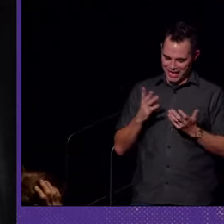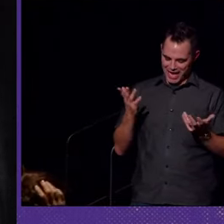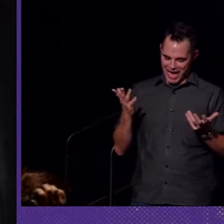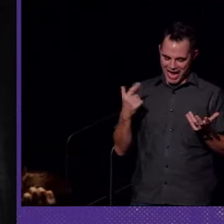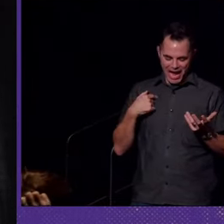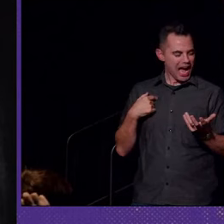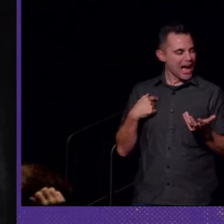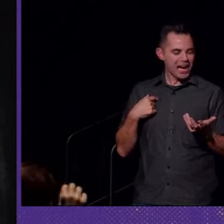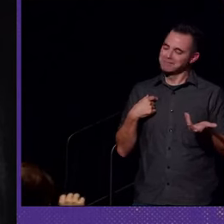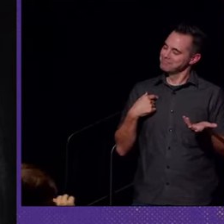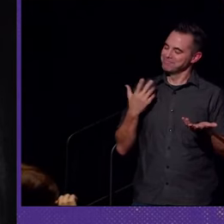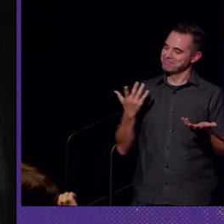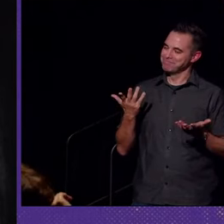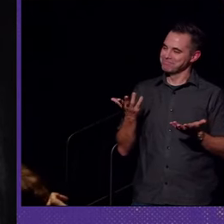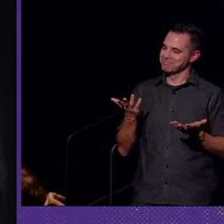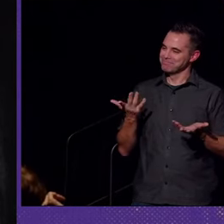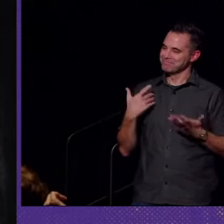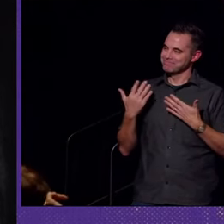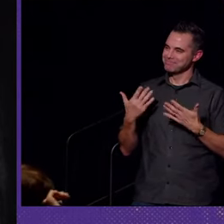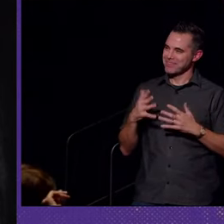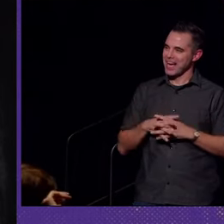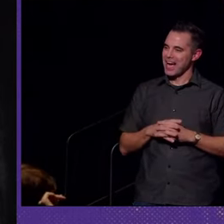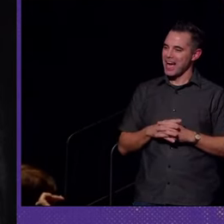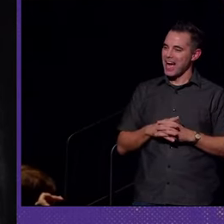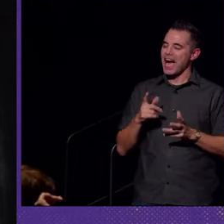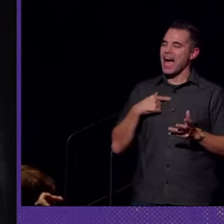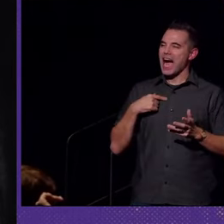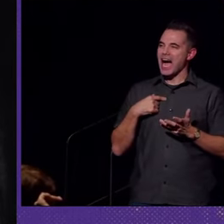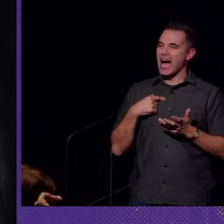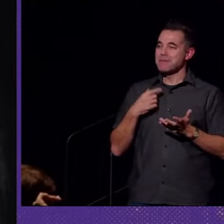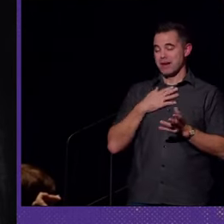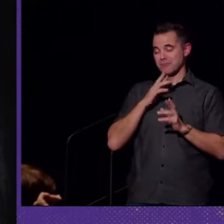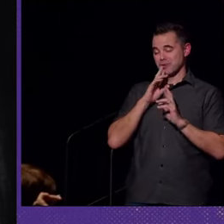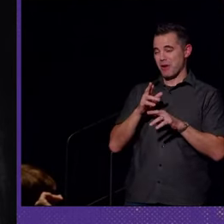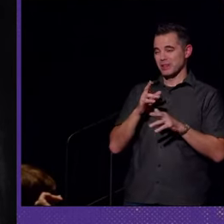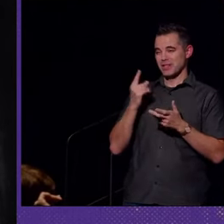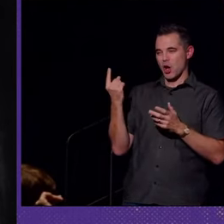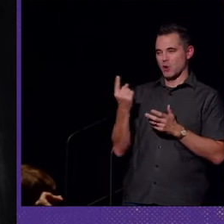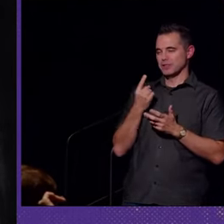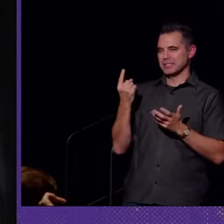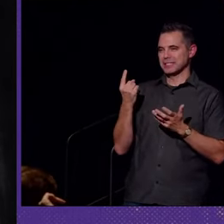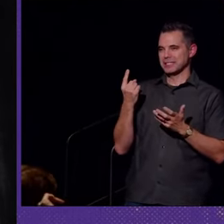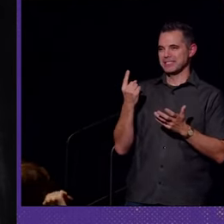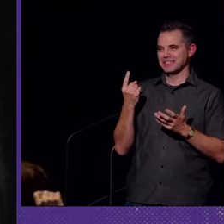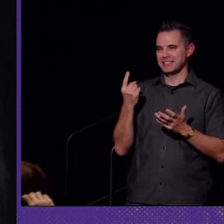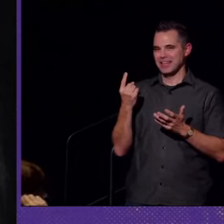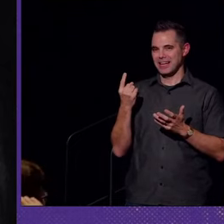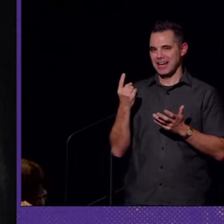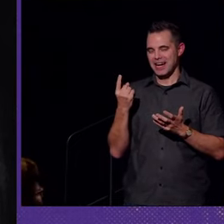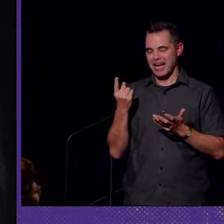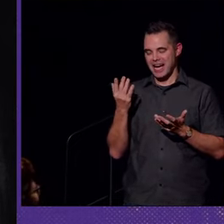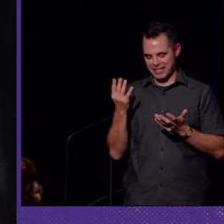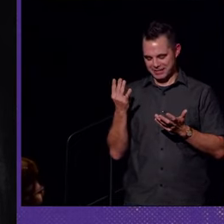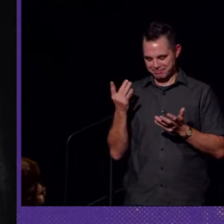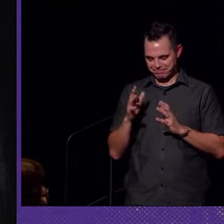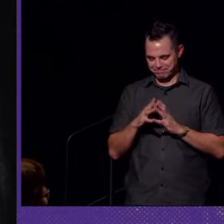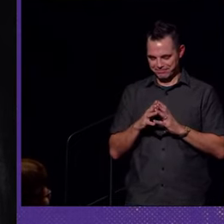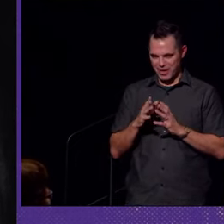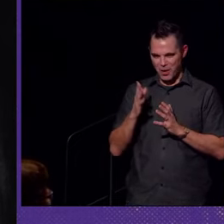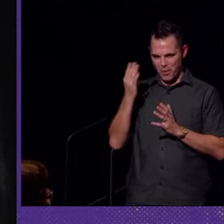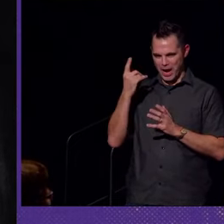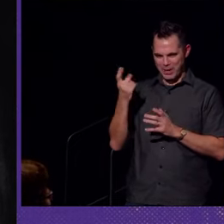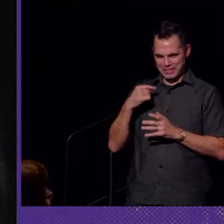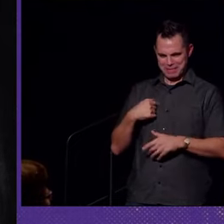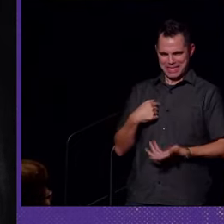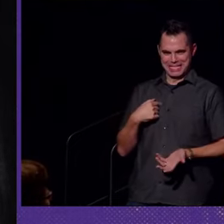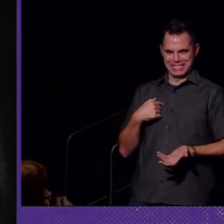I, I always, my response is always, um, why are you